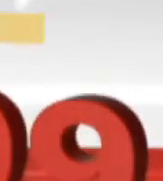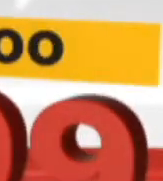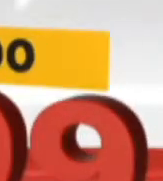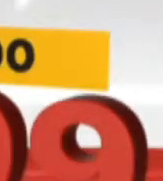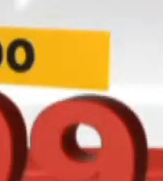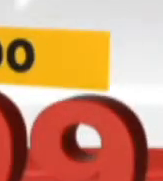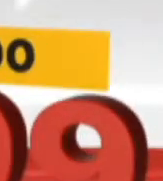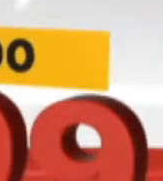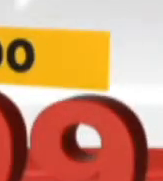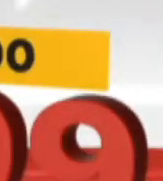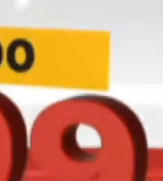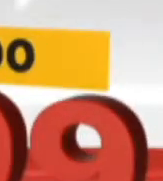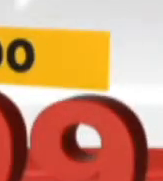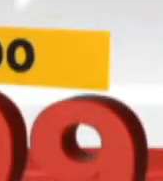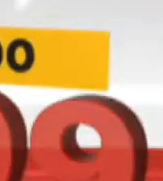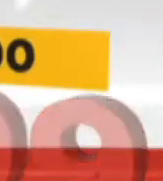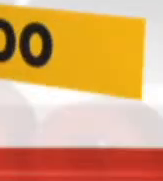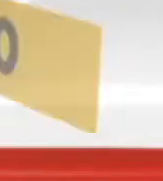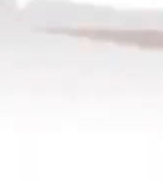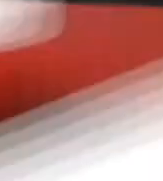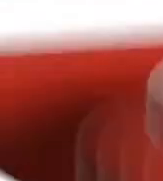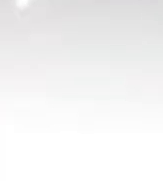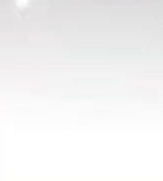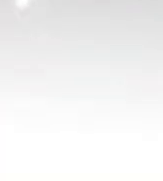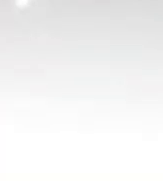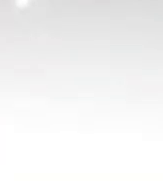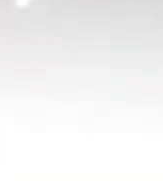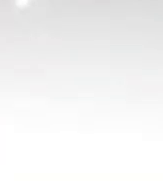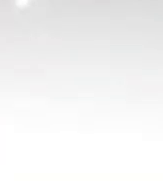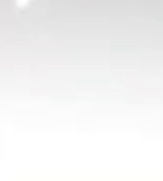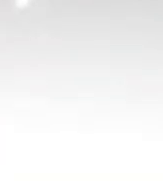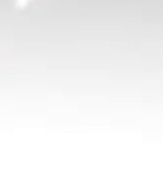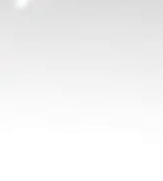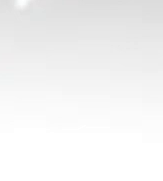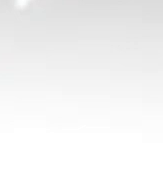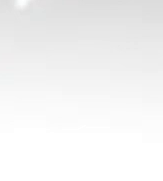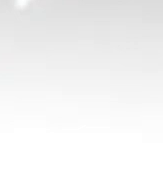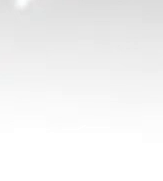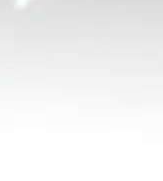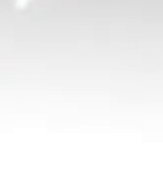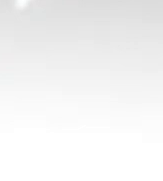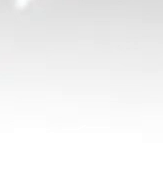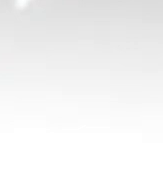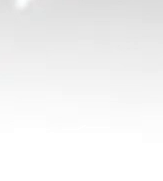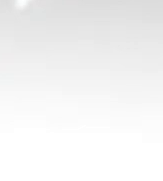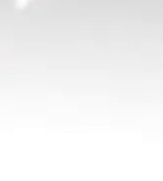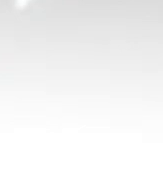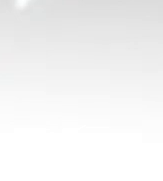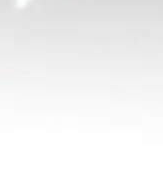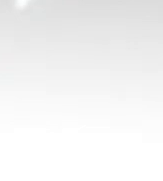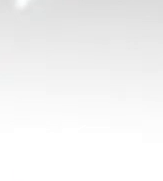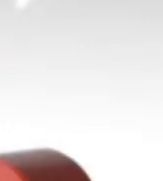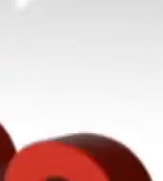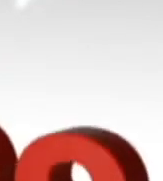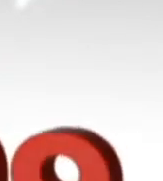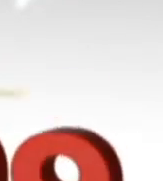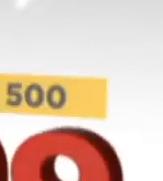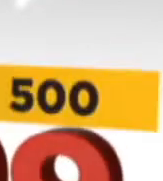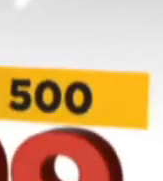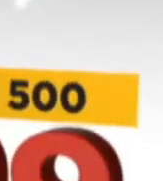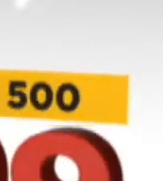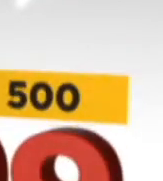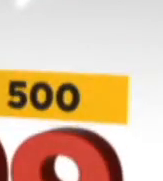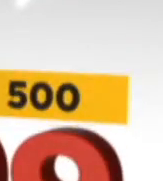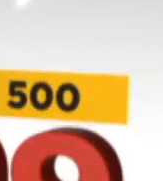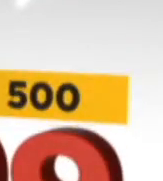4GB memory for only $56.99, save $300. Or catch the action on this Hisense 55-inch Smart Ultra HD TV for a